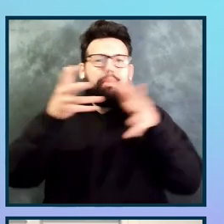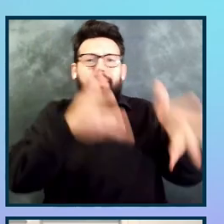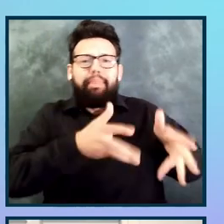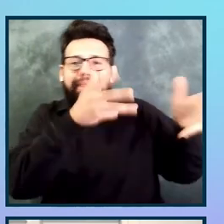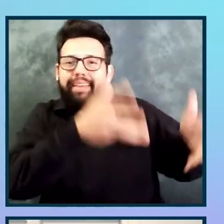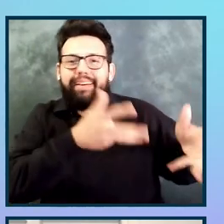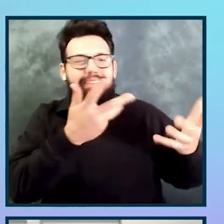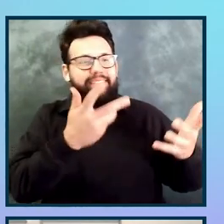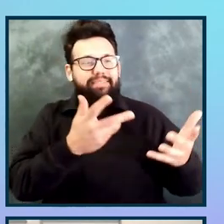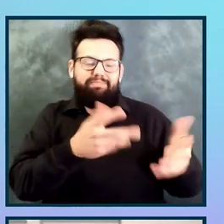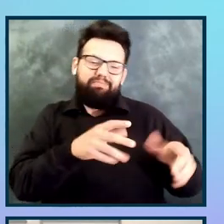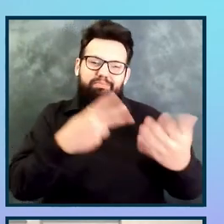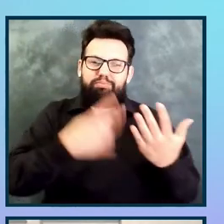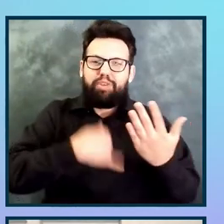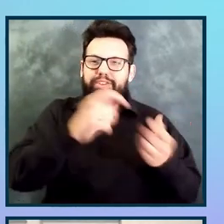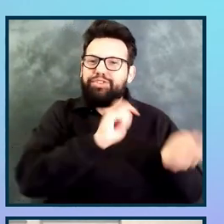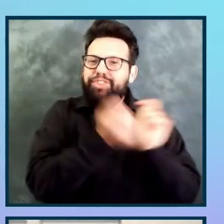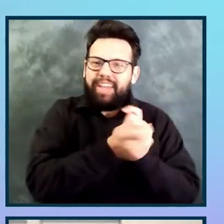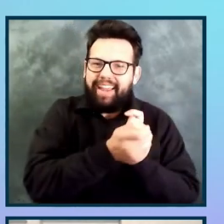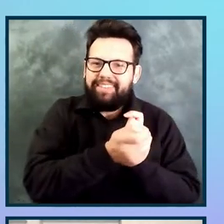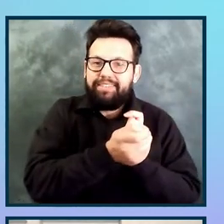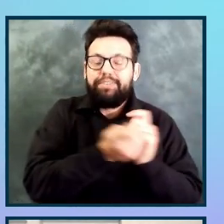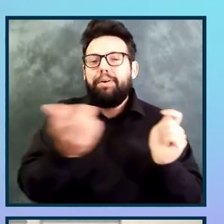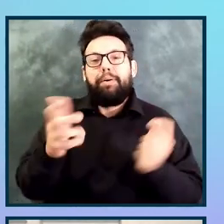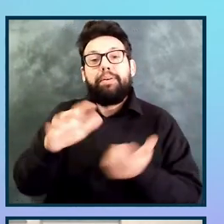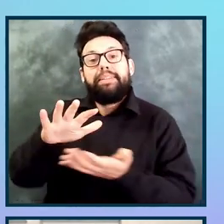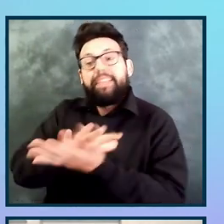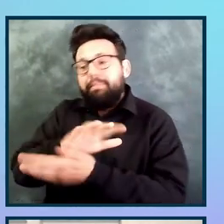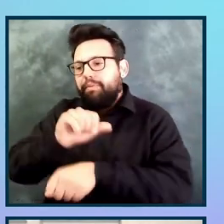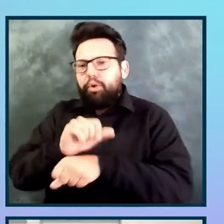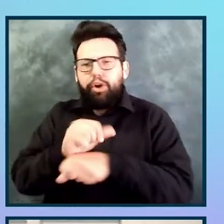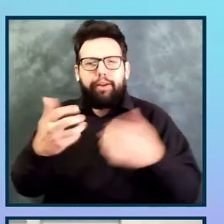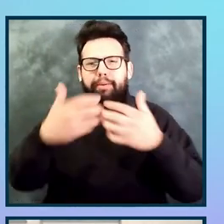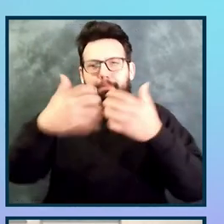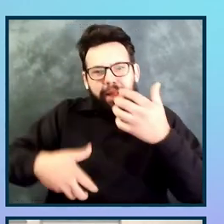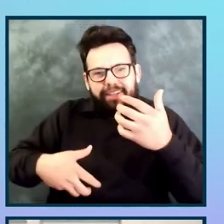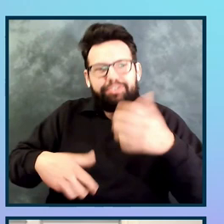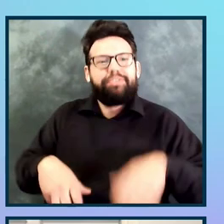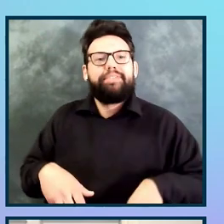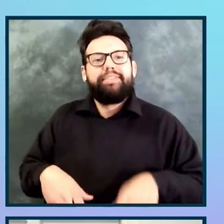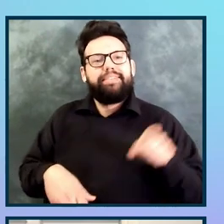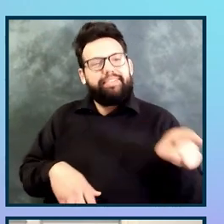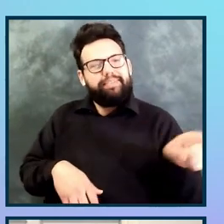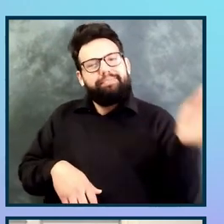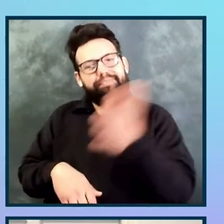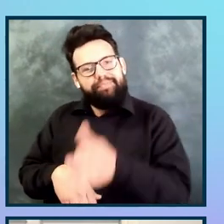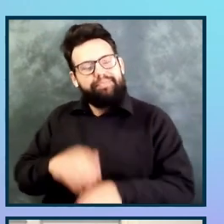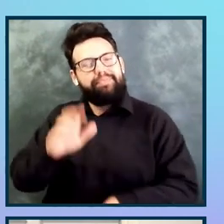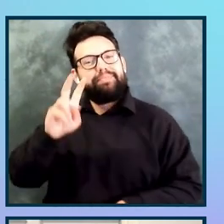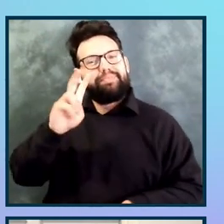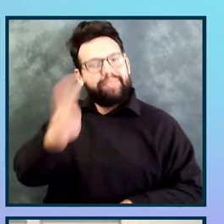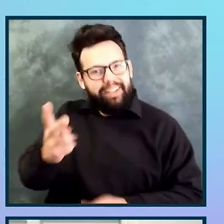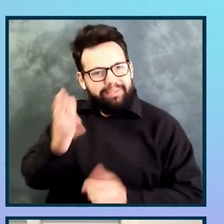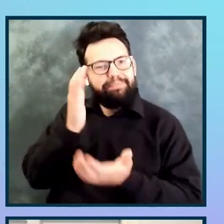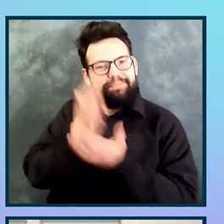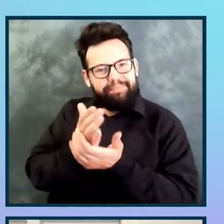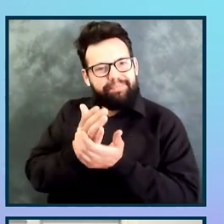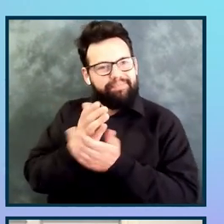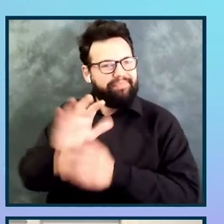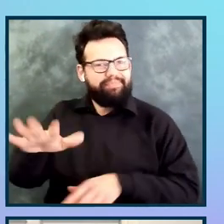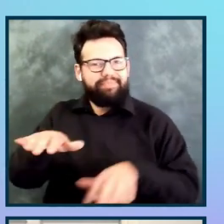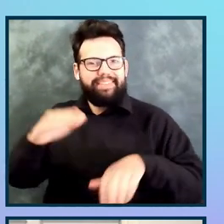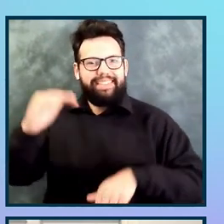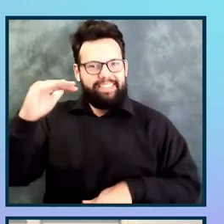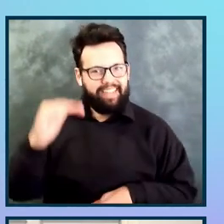I have on the screen is a little boy with his hands over his eyes as a finger from an adult is pointing at him. And there was